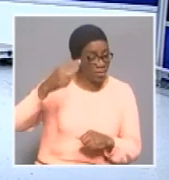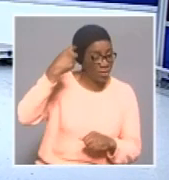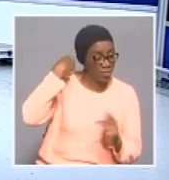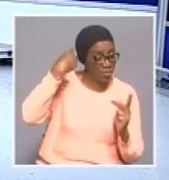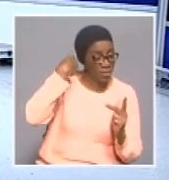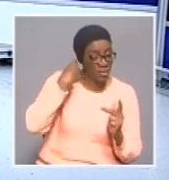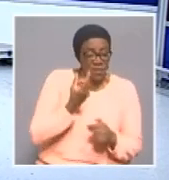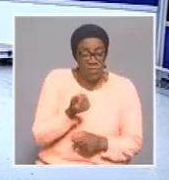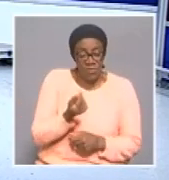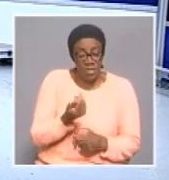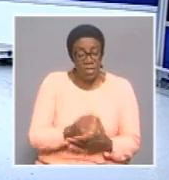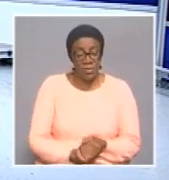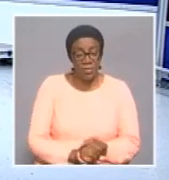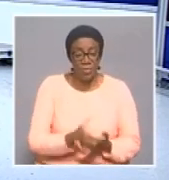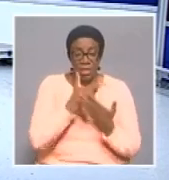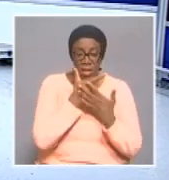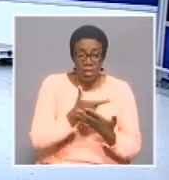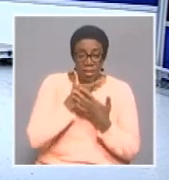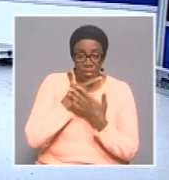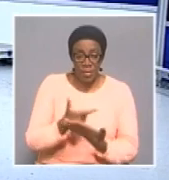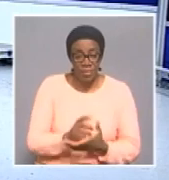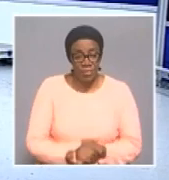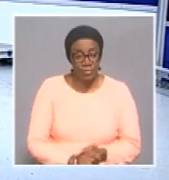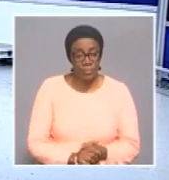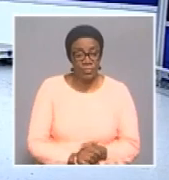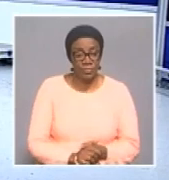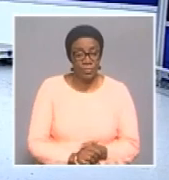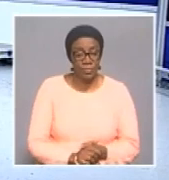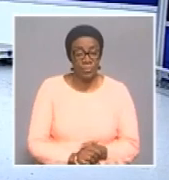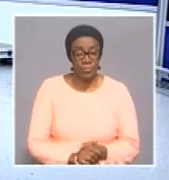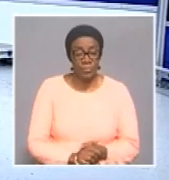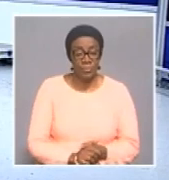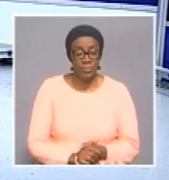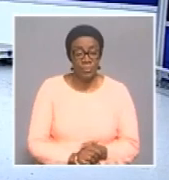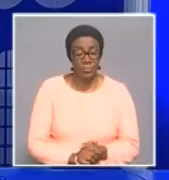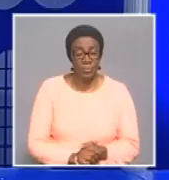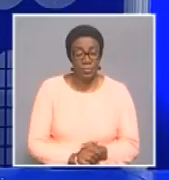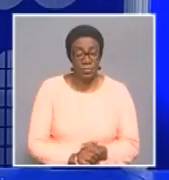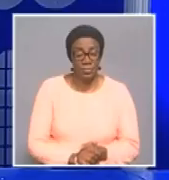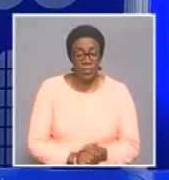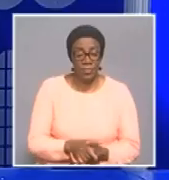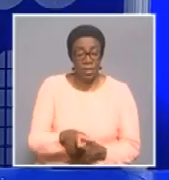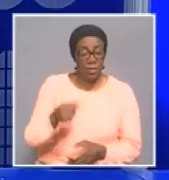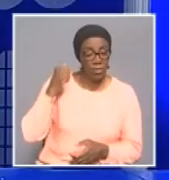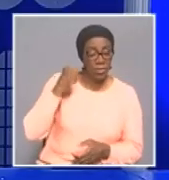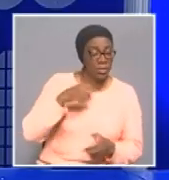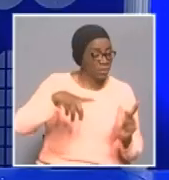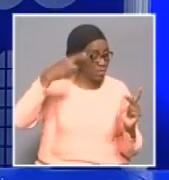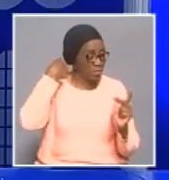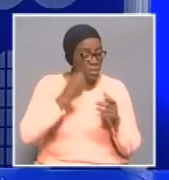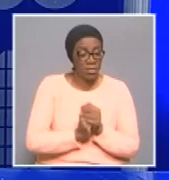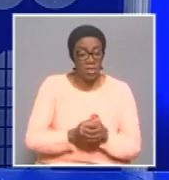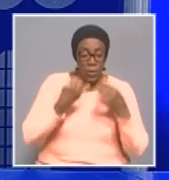Dr. Mushilenga, thank you so much for making the time to join us. It's my pleasure. Well, there you have it. That was the Minister of Information